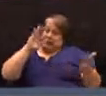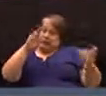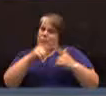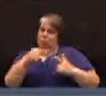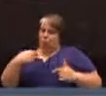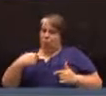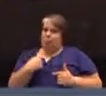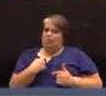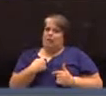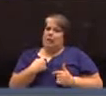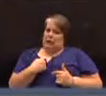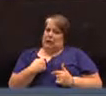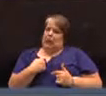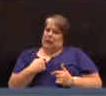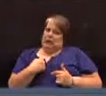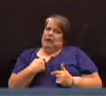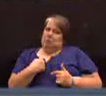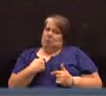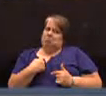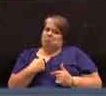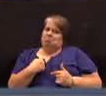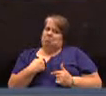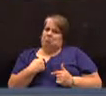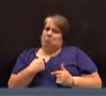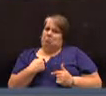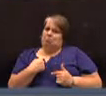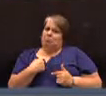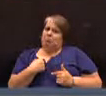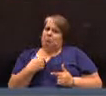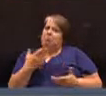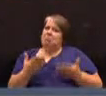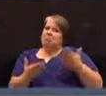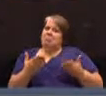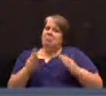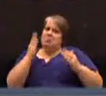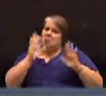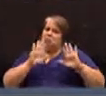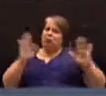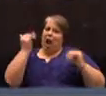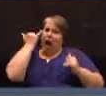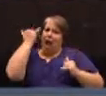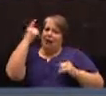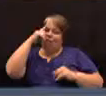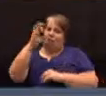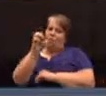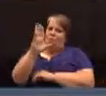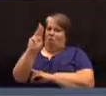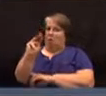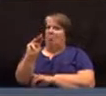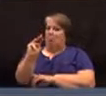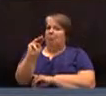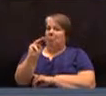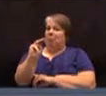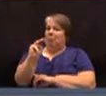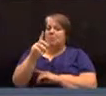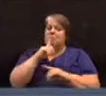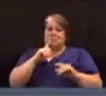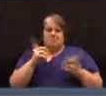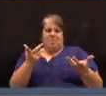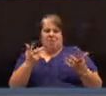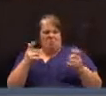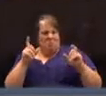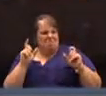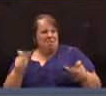might lend itself to being a, forum for, for, a very important narrative that we absolutely have to,